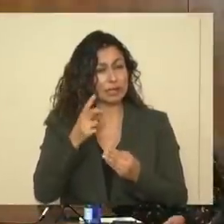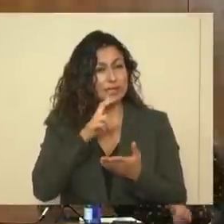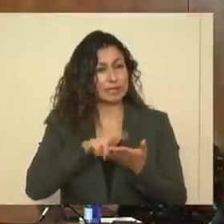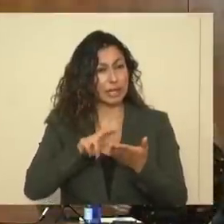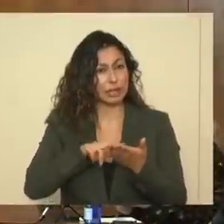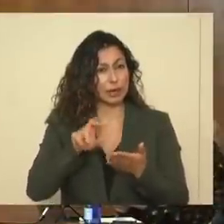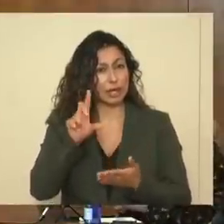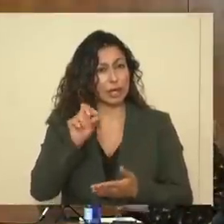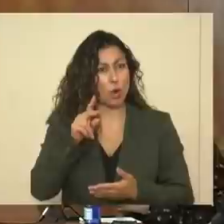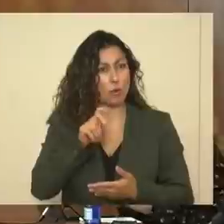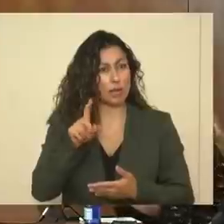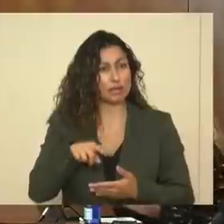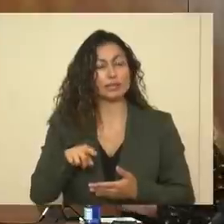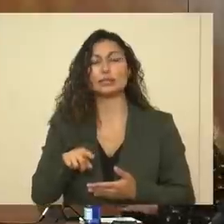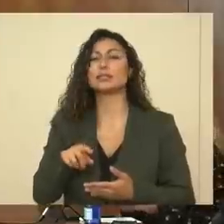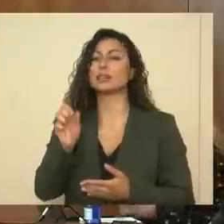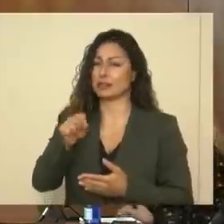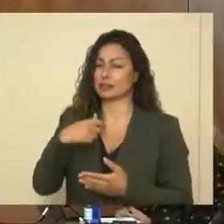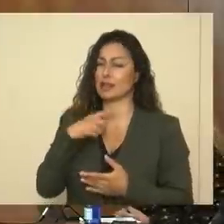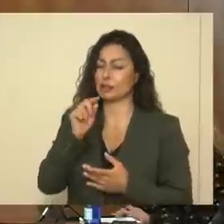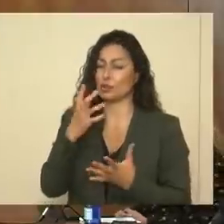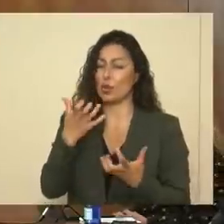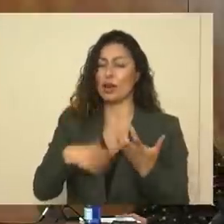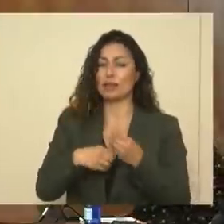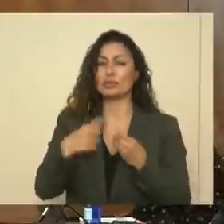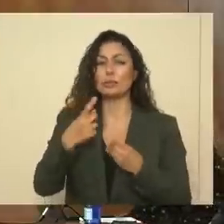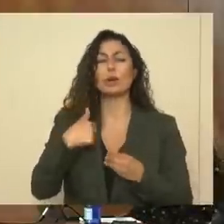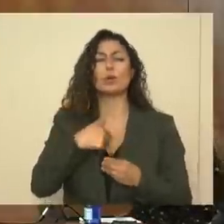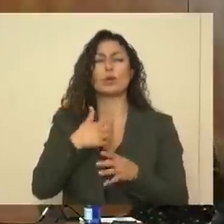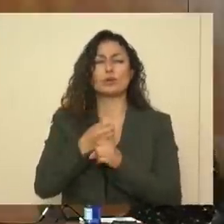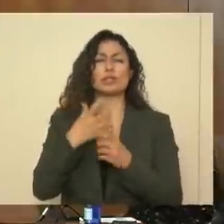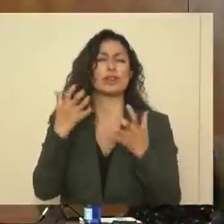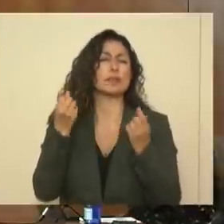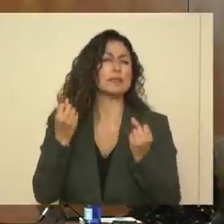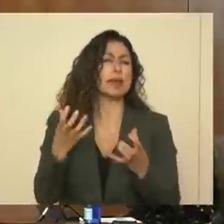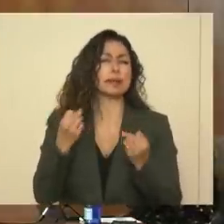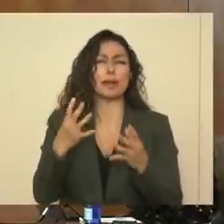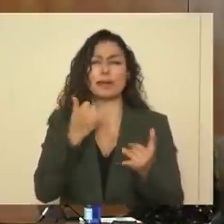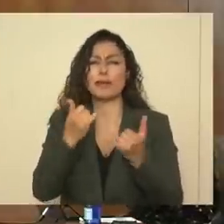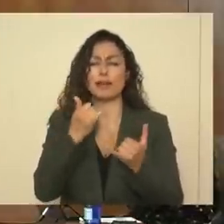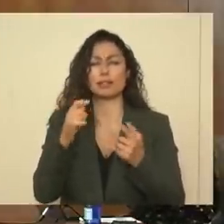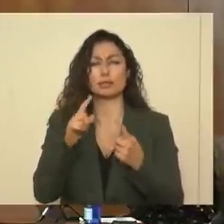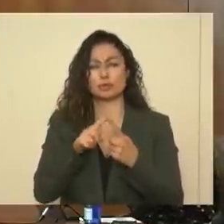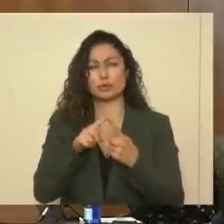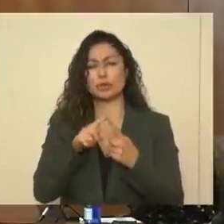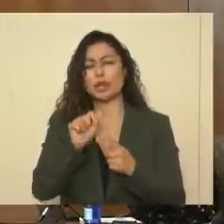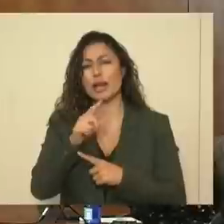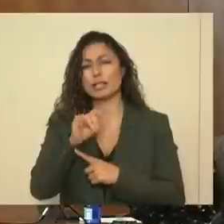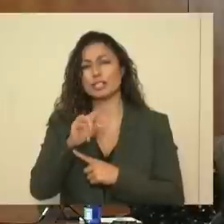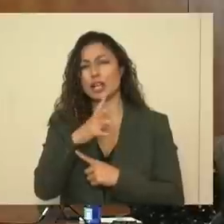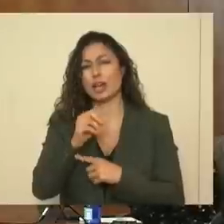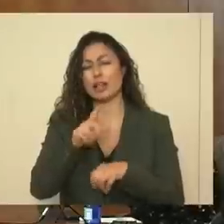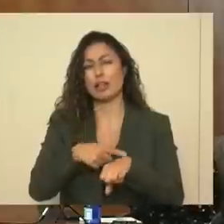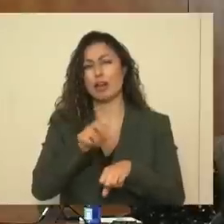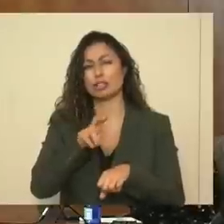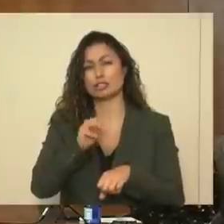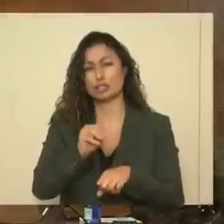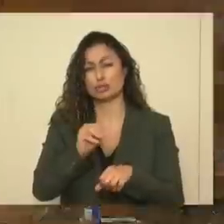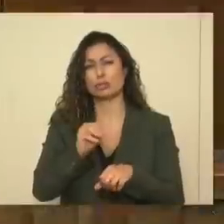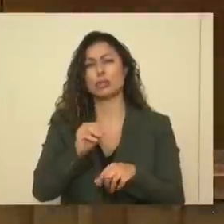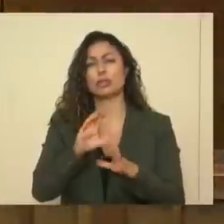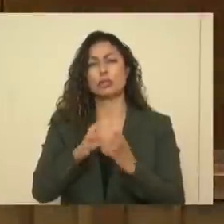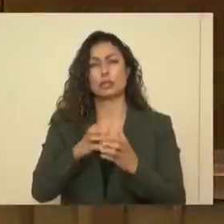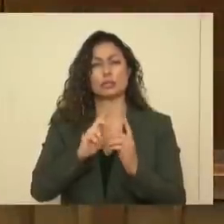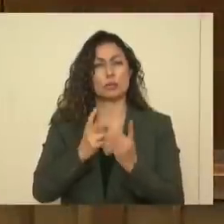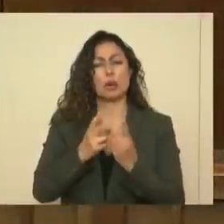We have received a lot of calls to the Aging and Long-Term Services Department from seniors asking